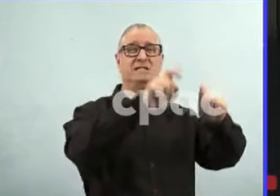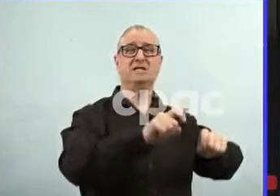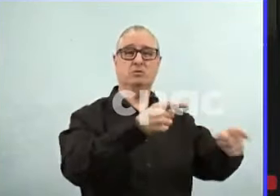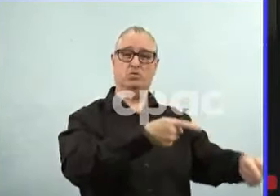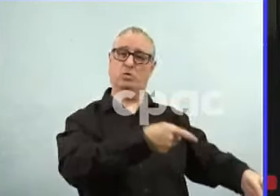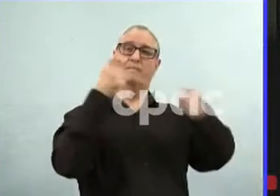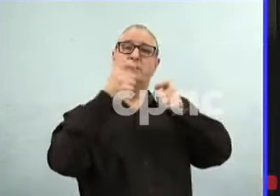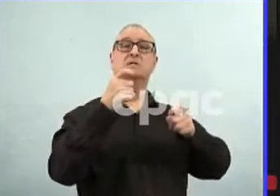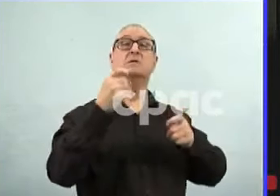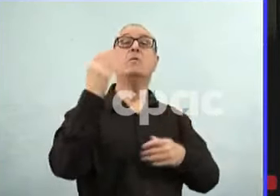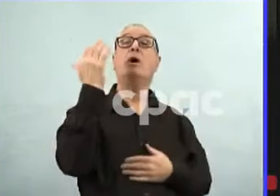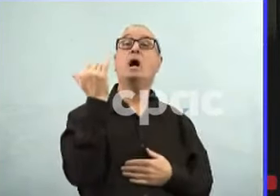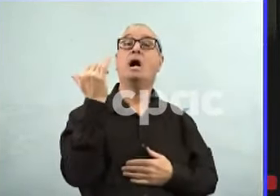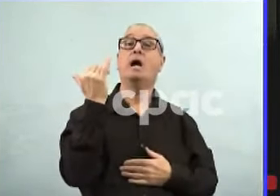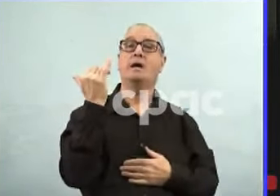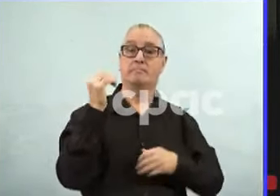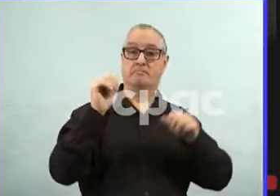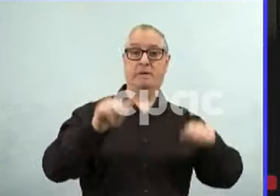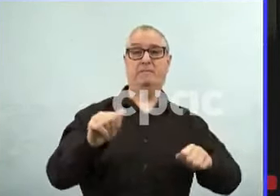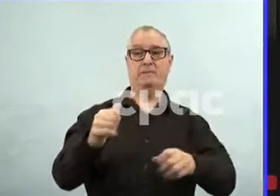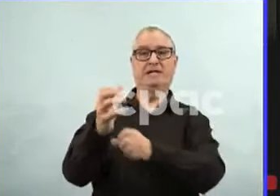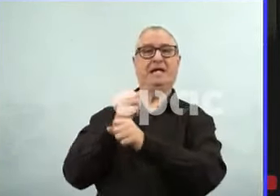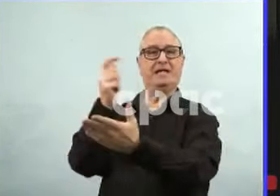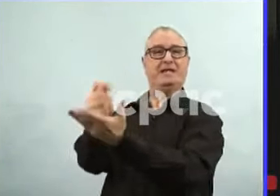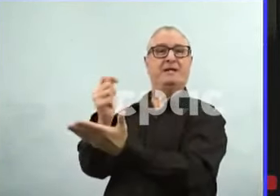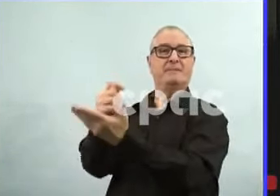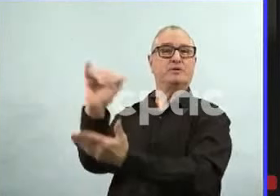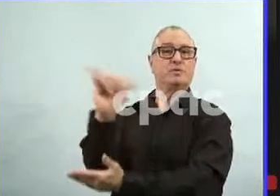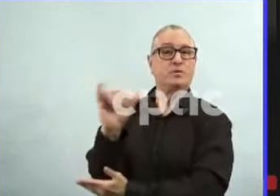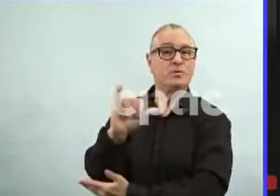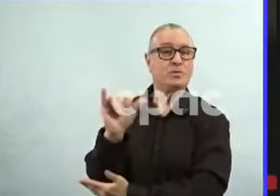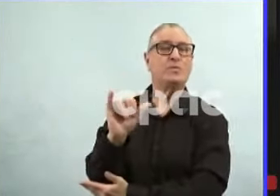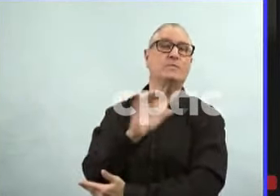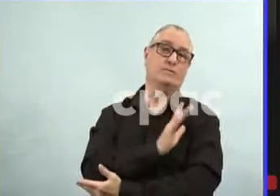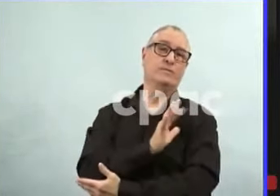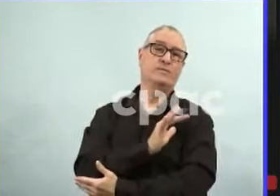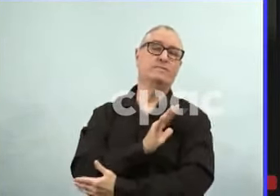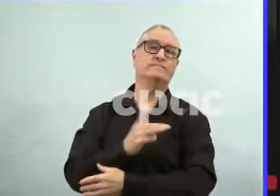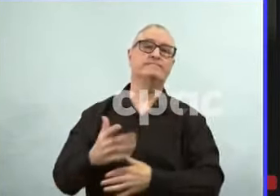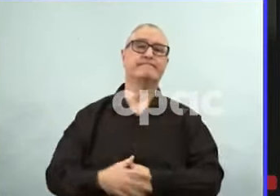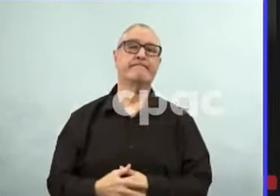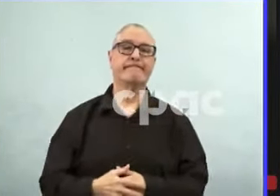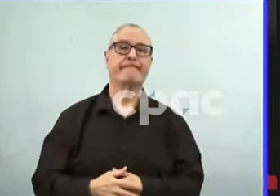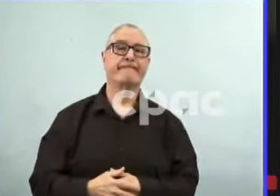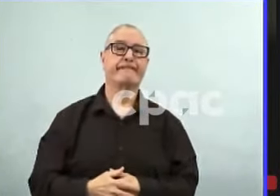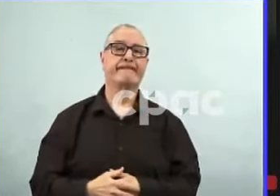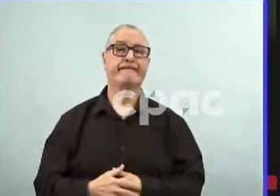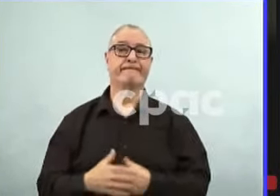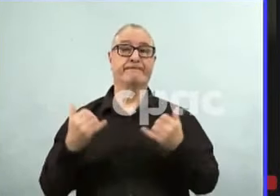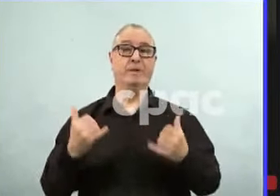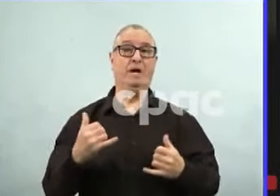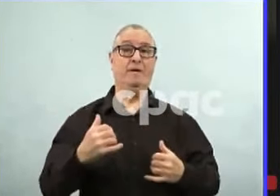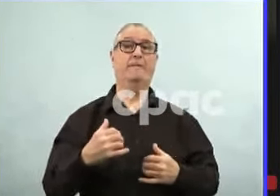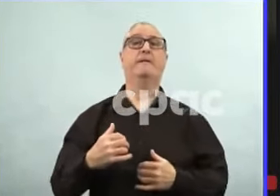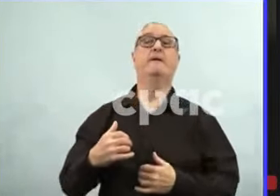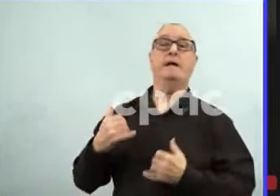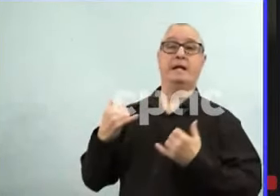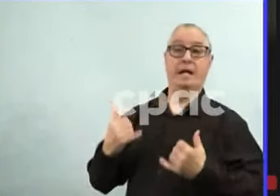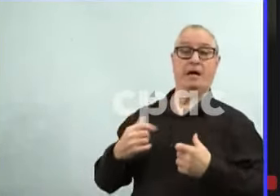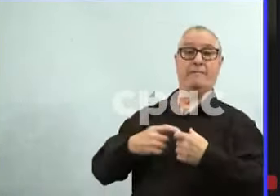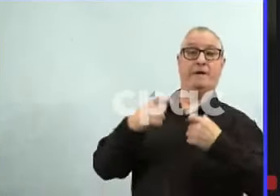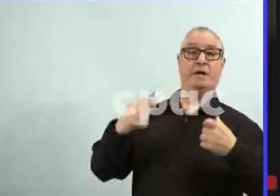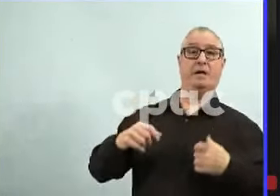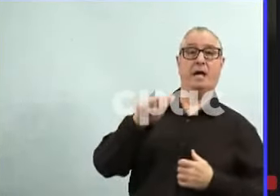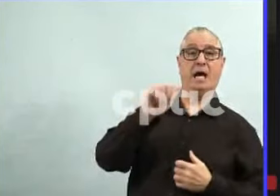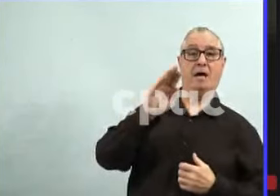From Global News, Abigail. Hi there. I'm just wondering if you have numbers in regards to how many